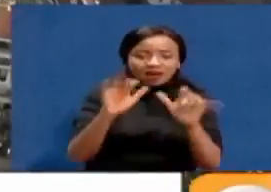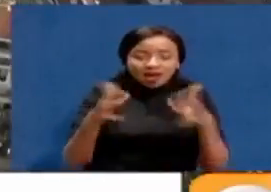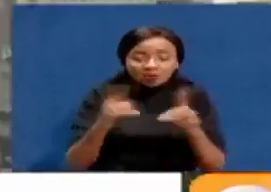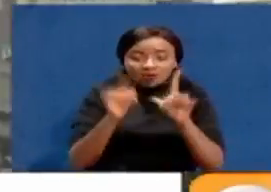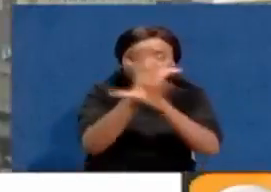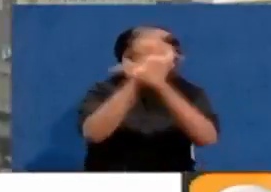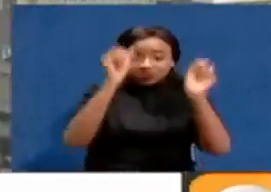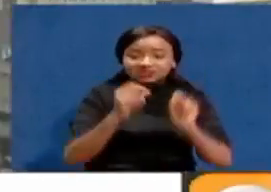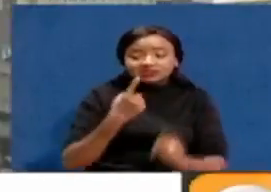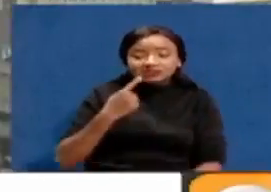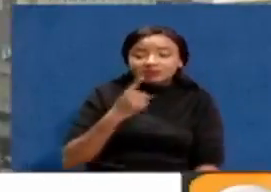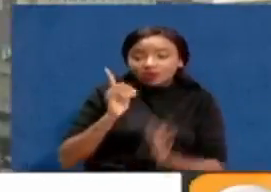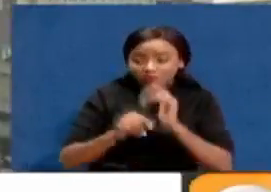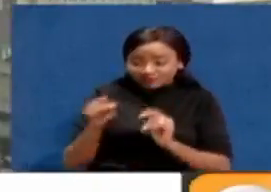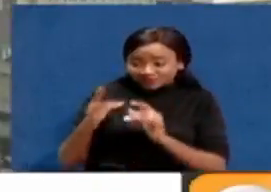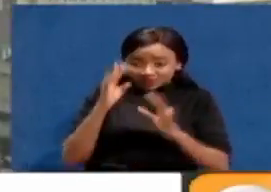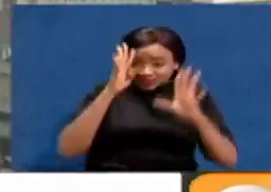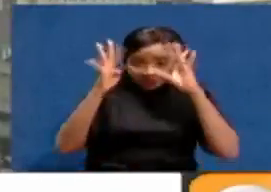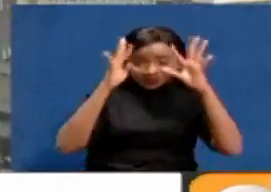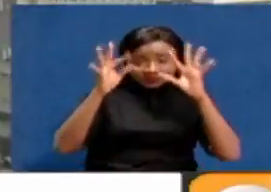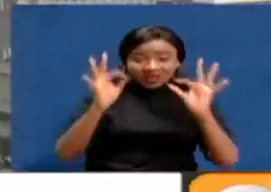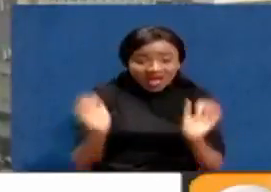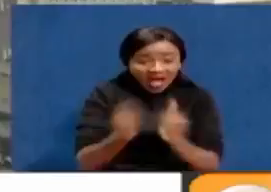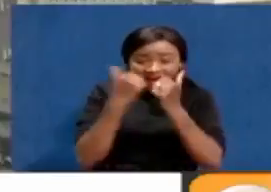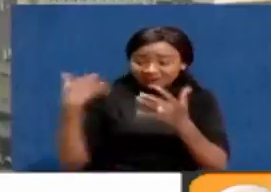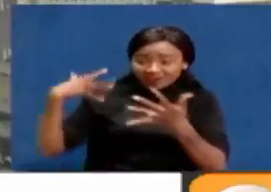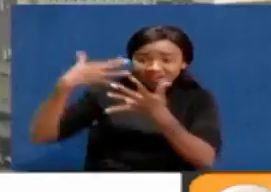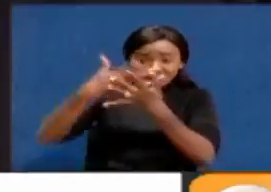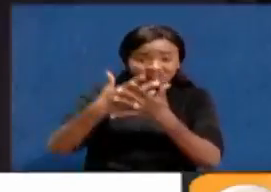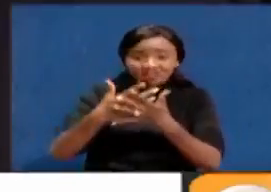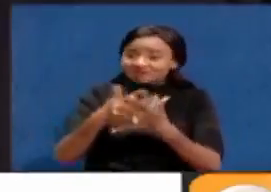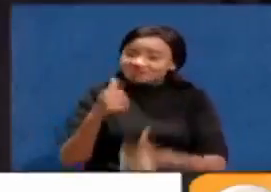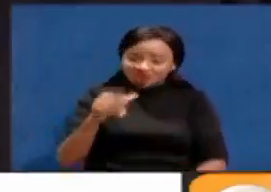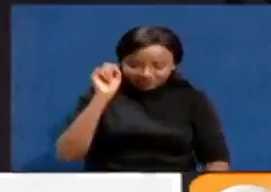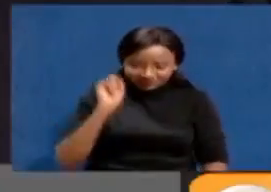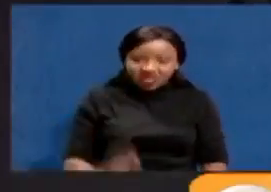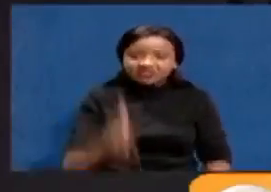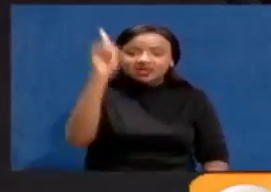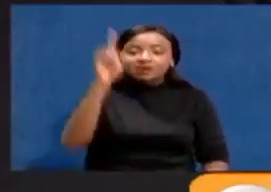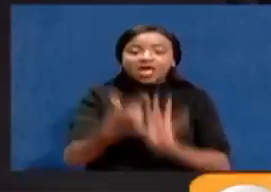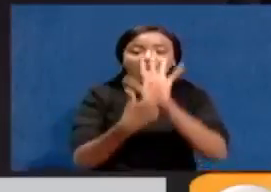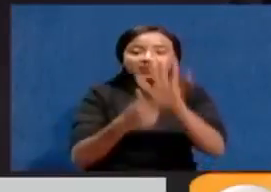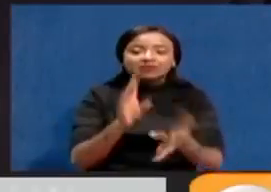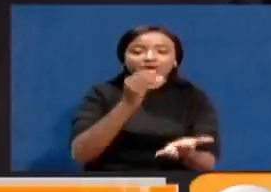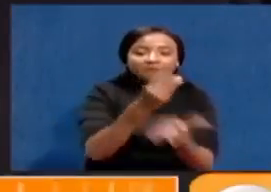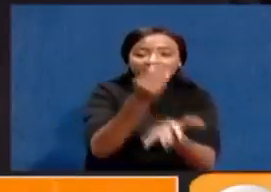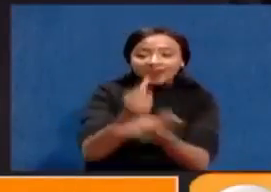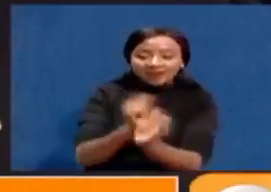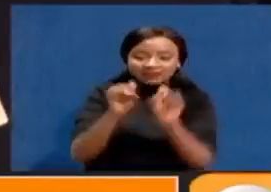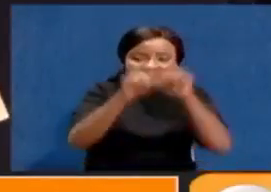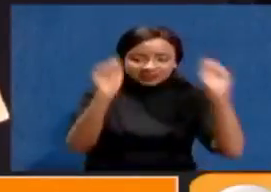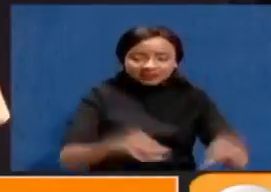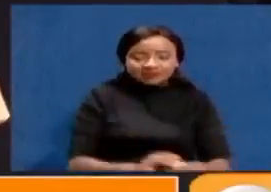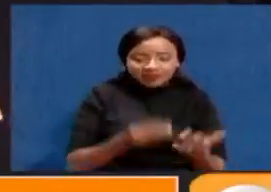noting that no innovation of this scale has been made in nearly four decades. When it comes to payment systems that will be built